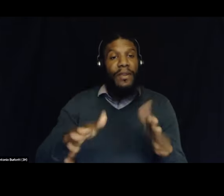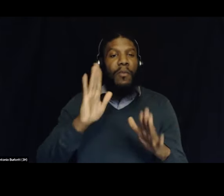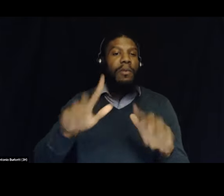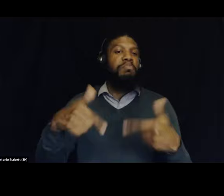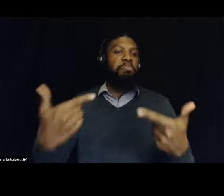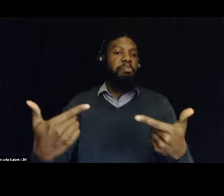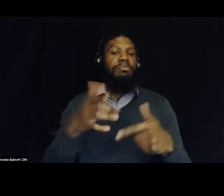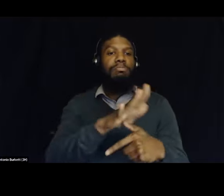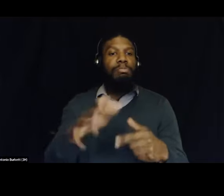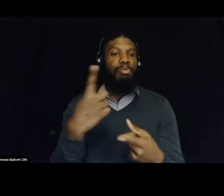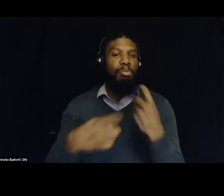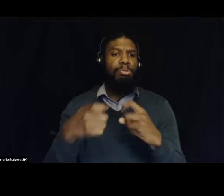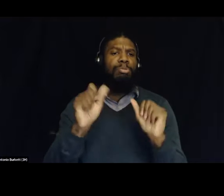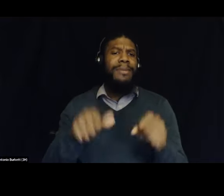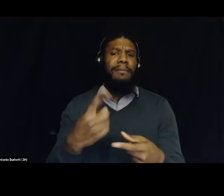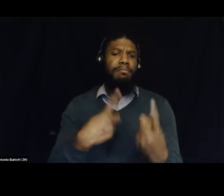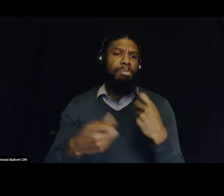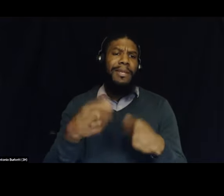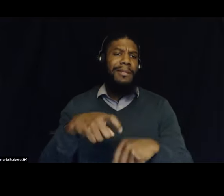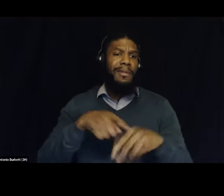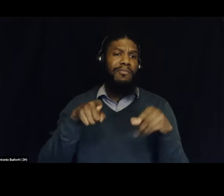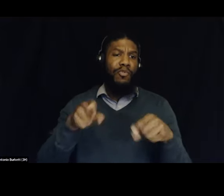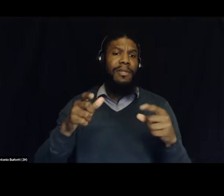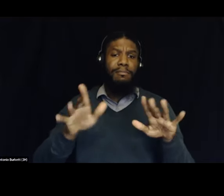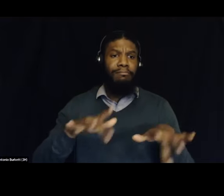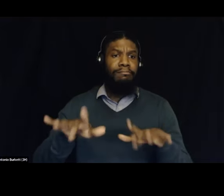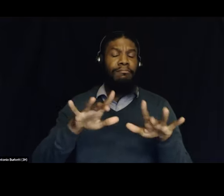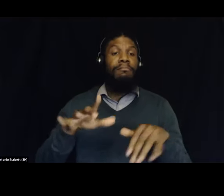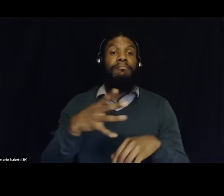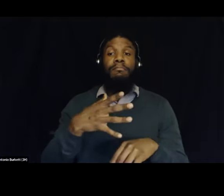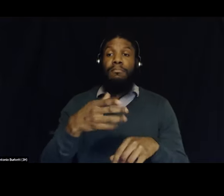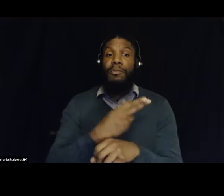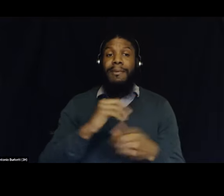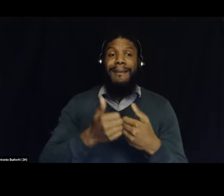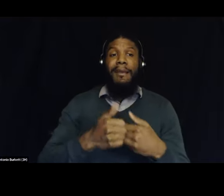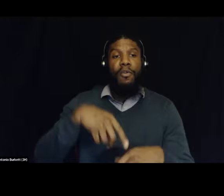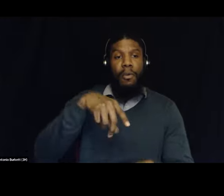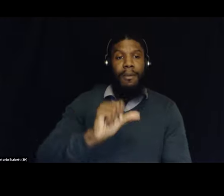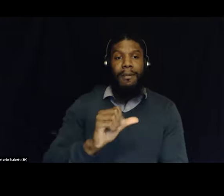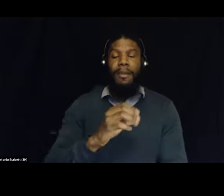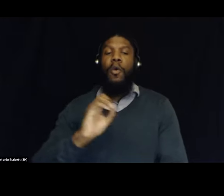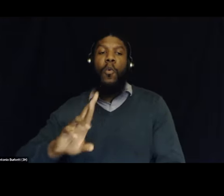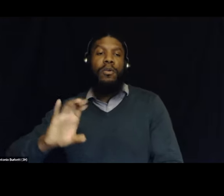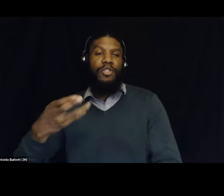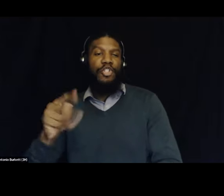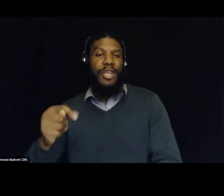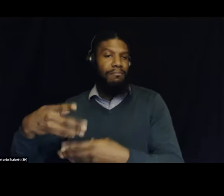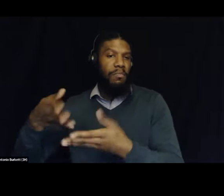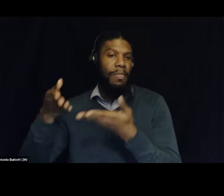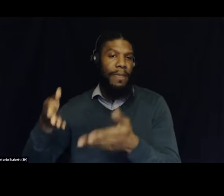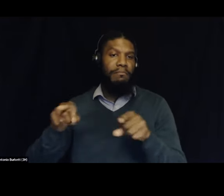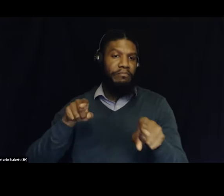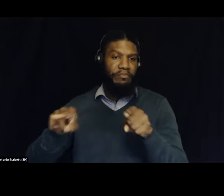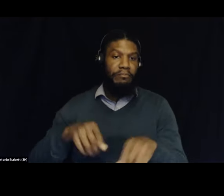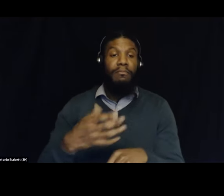questions throughout the webinar in the Q&A box or the chat box on your screen. And we also encourage you to write comments and share resources